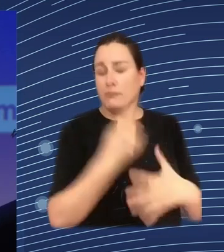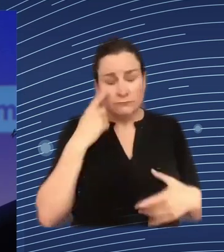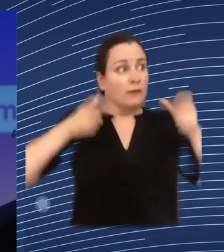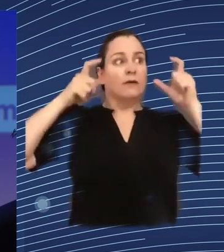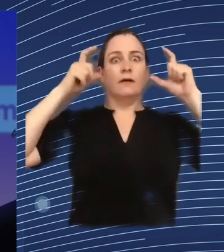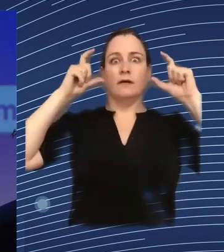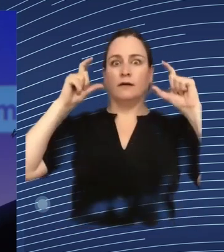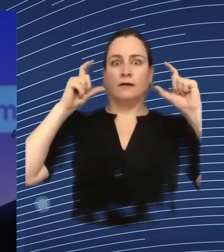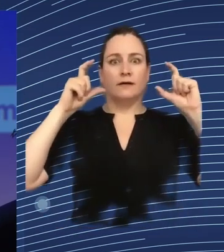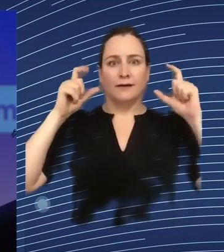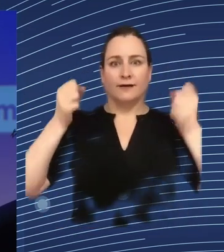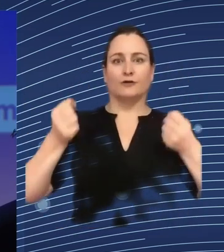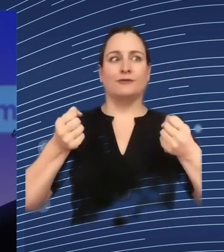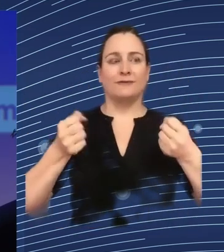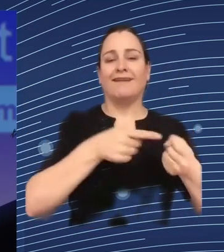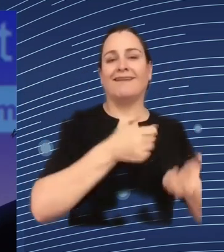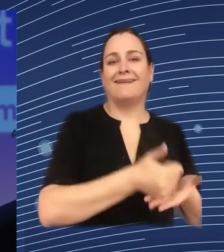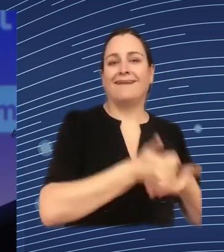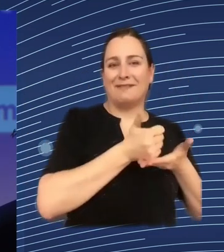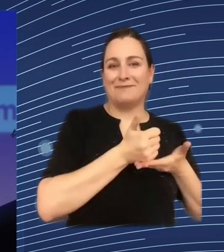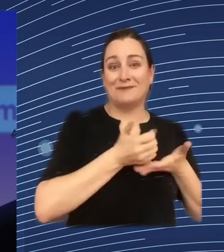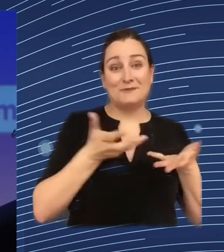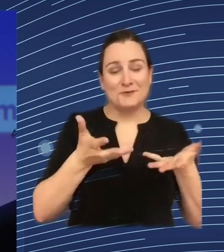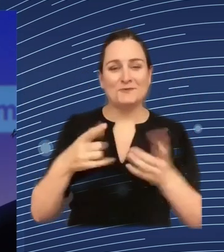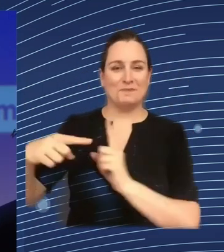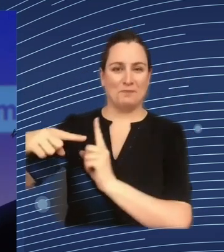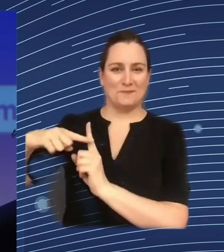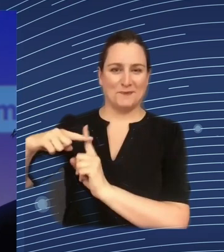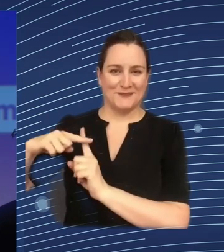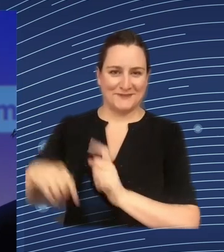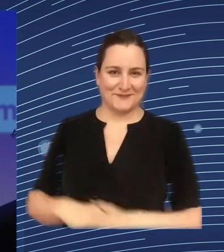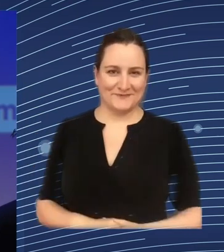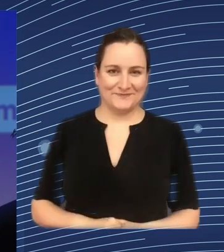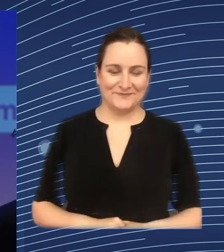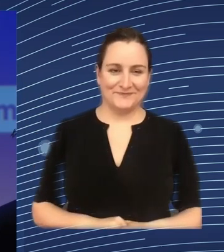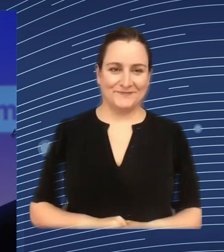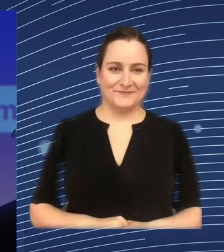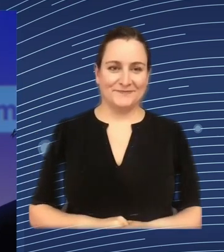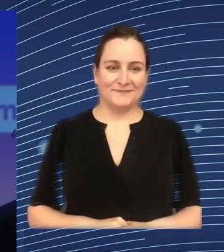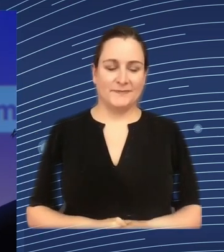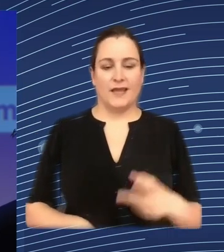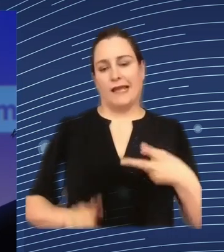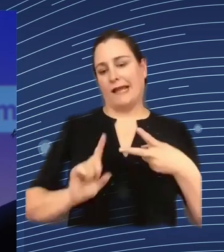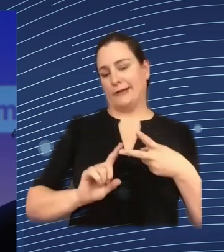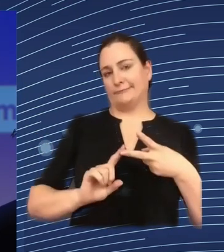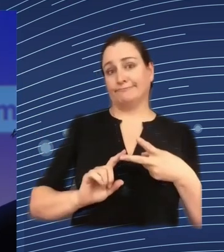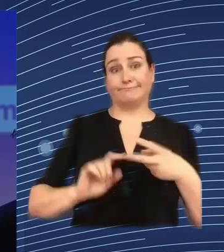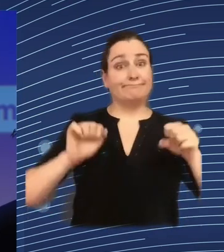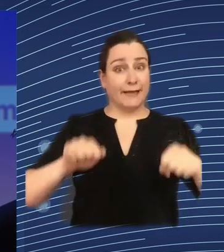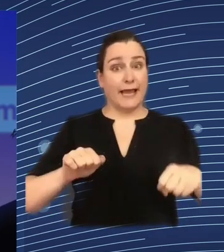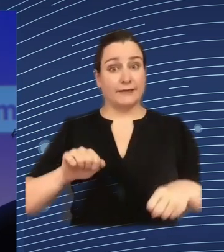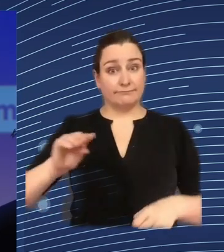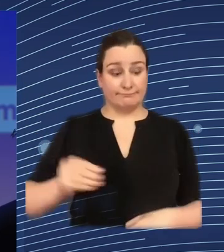today with monitoring of the heart rate and with other things